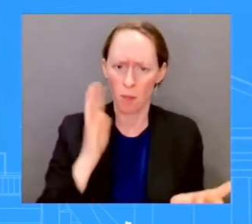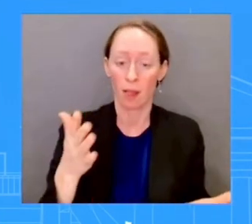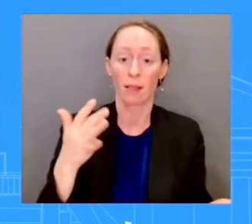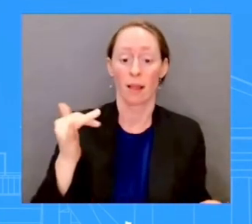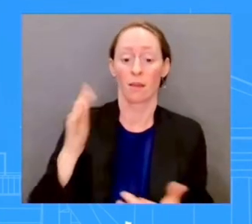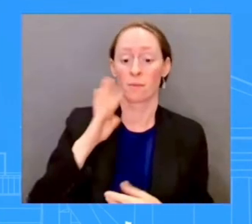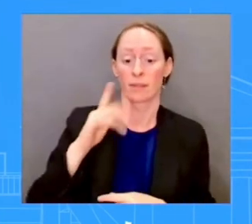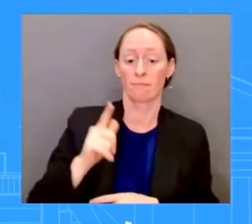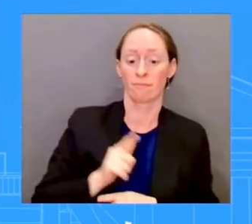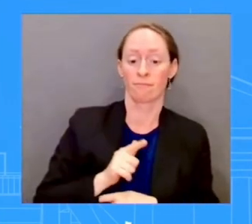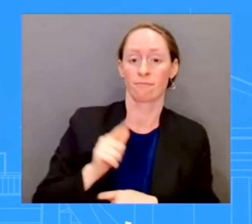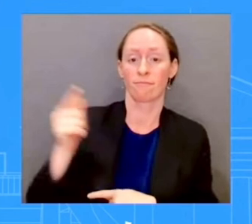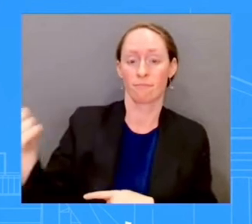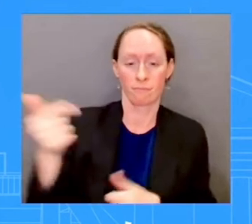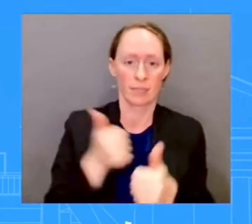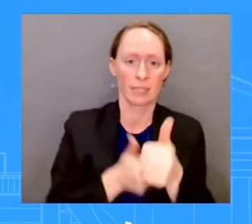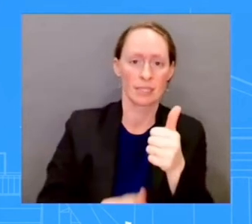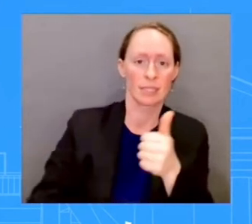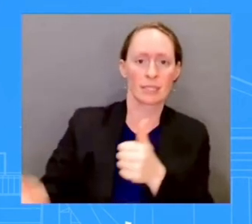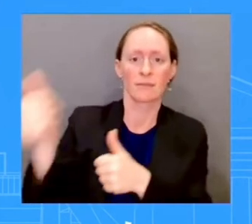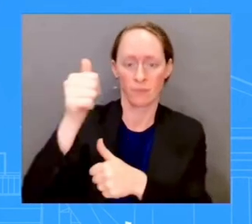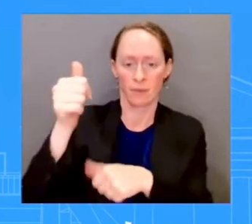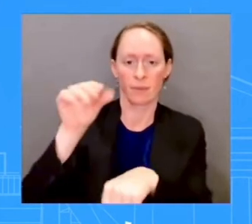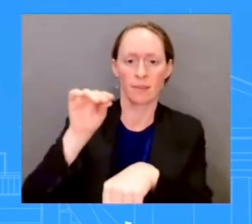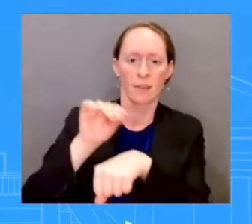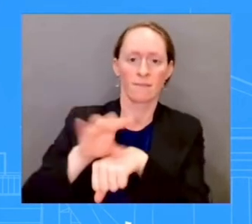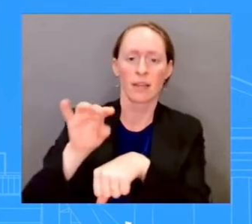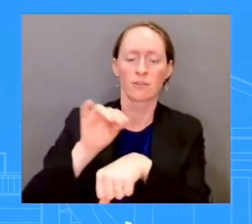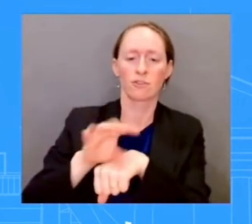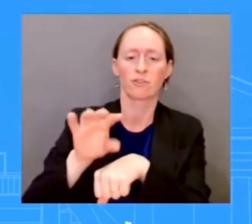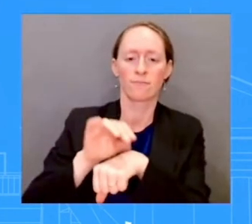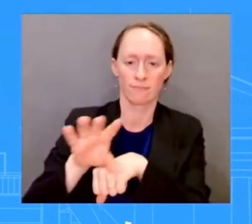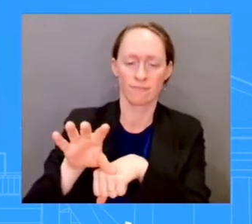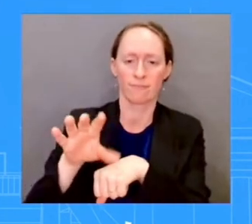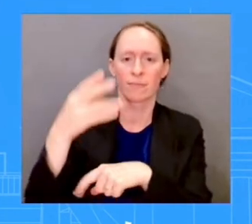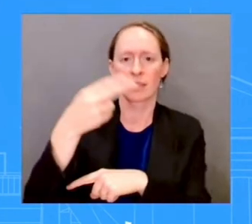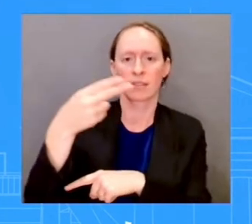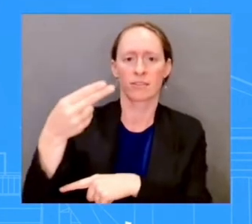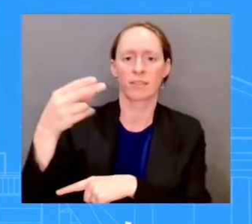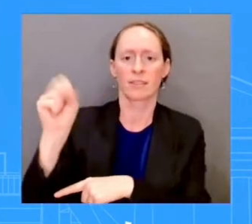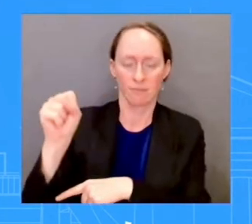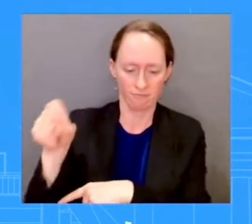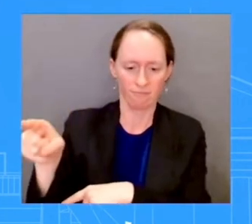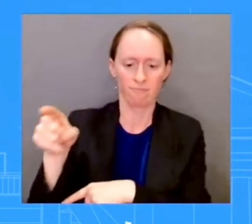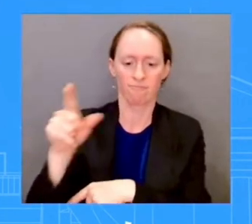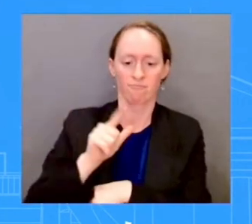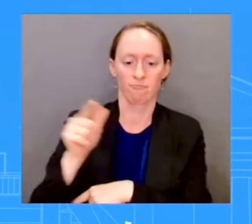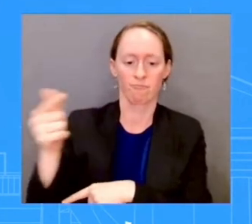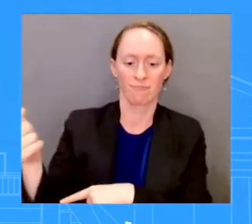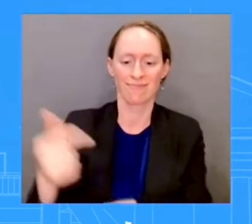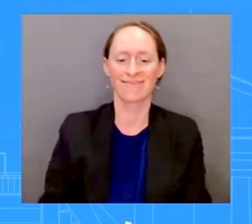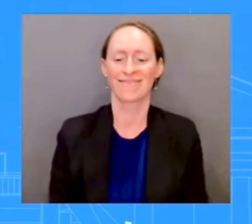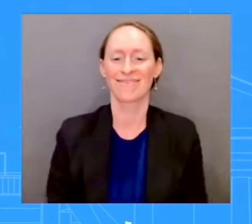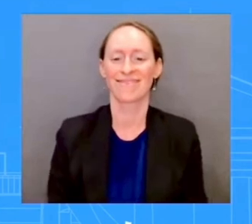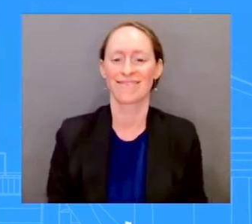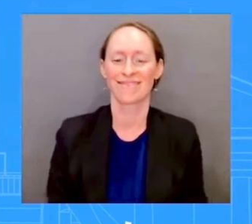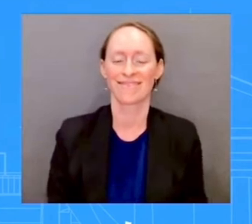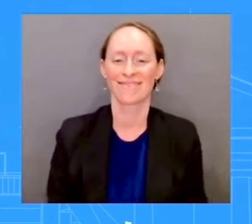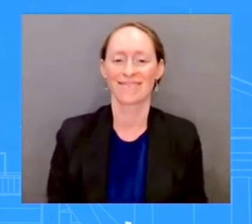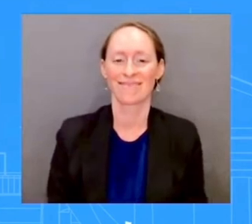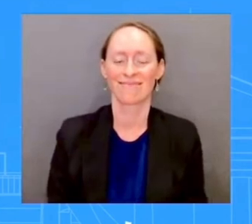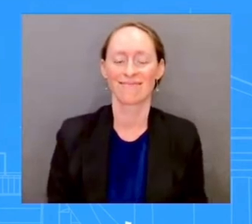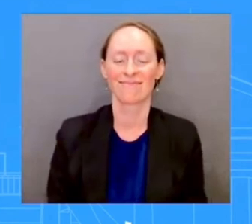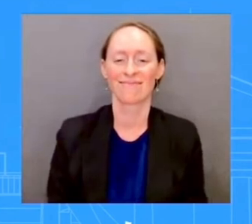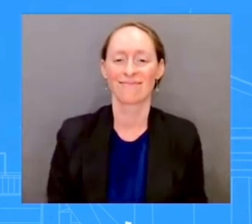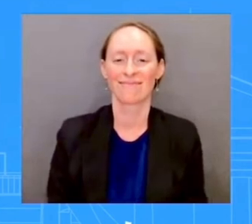we want to make sure everyone who was impacted continues to listen to the guidance and direction of local officials and